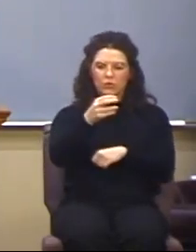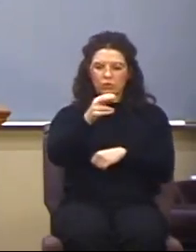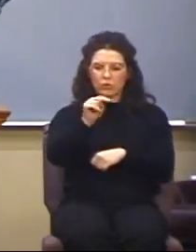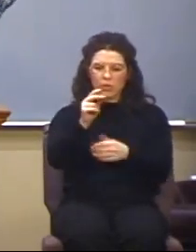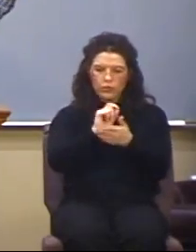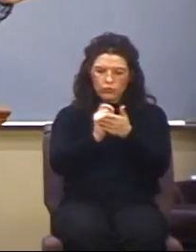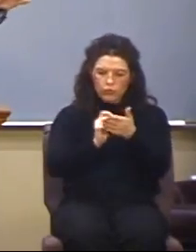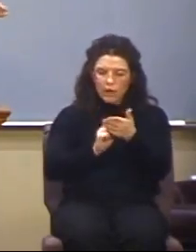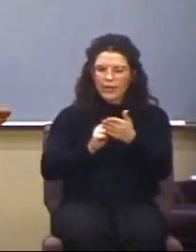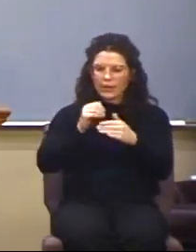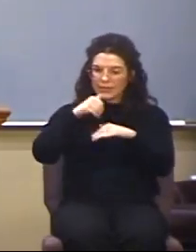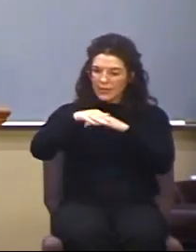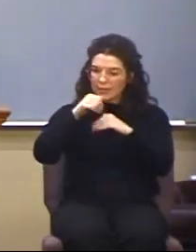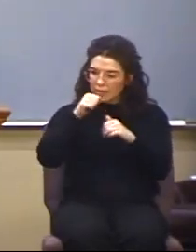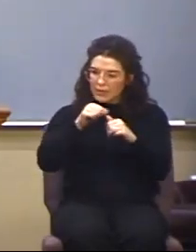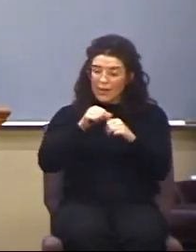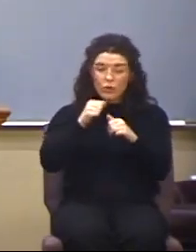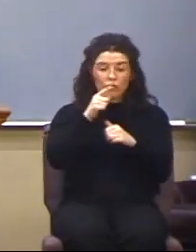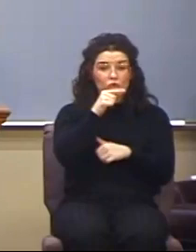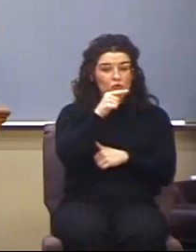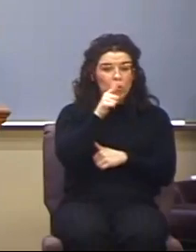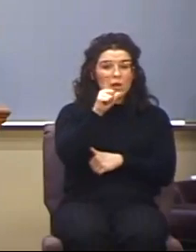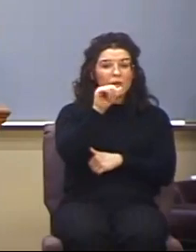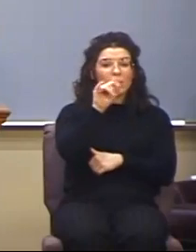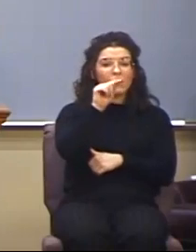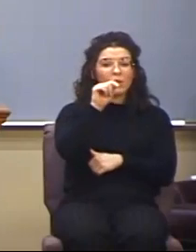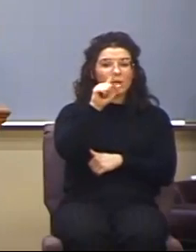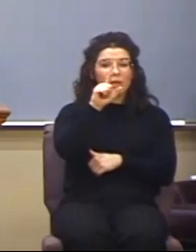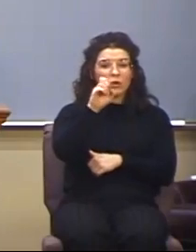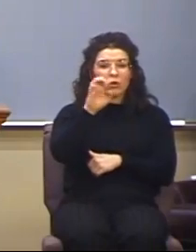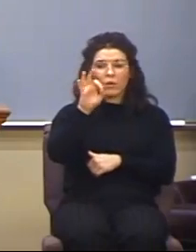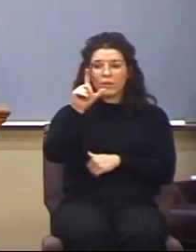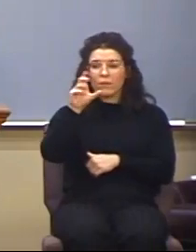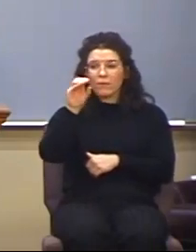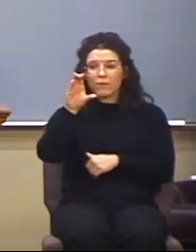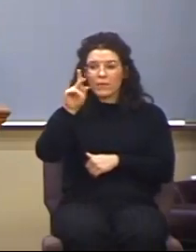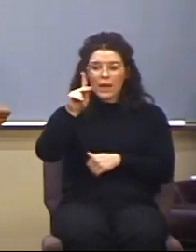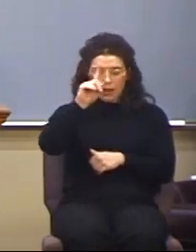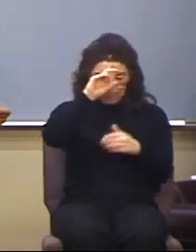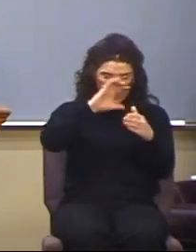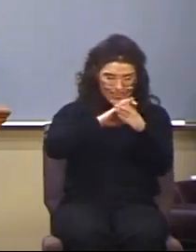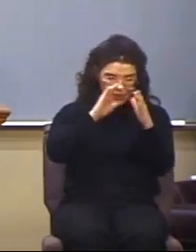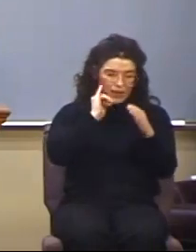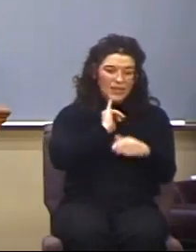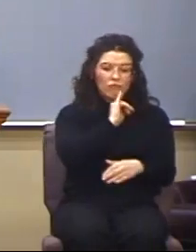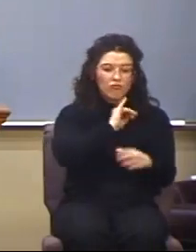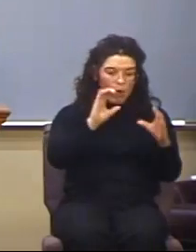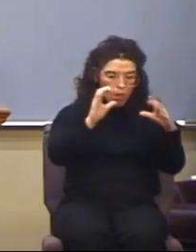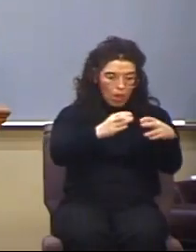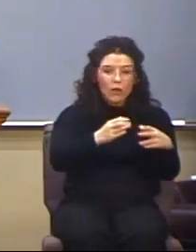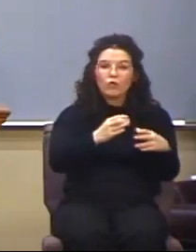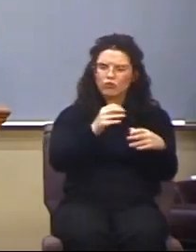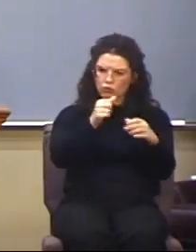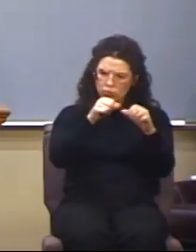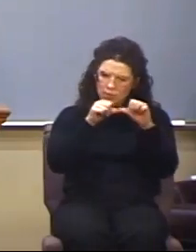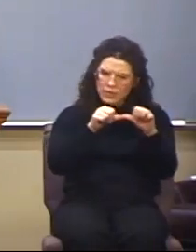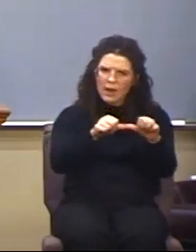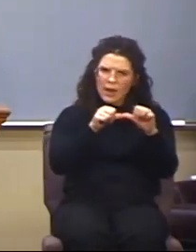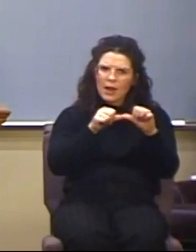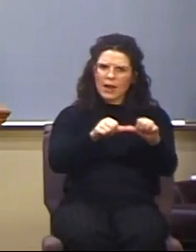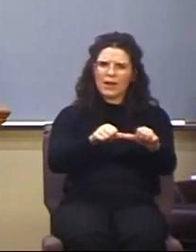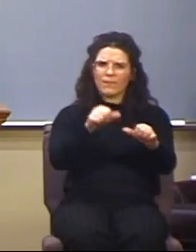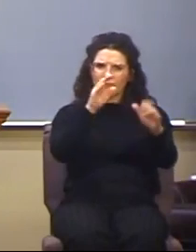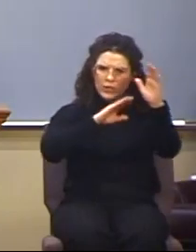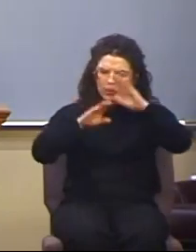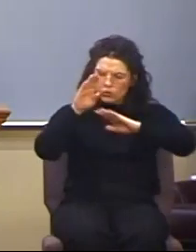that 70th week of Daniel. Interestingly, 1 John provides tests. In this case, tests of